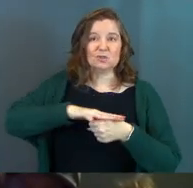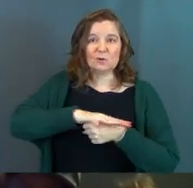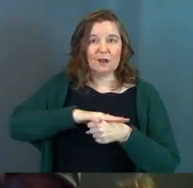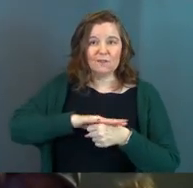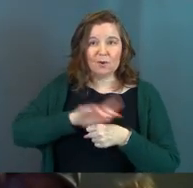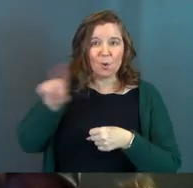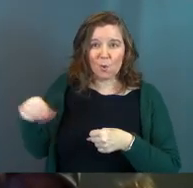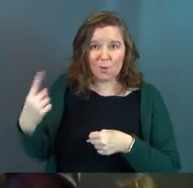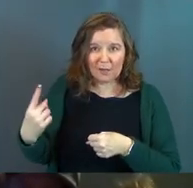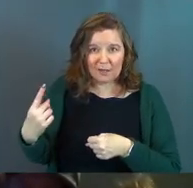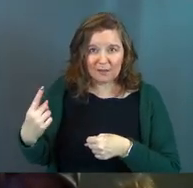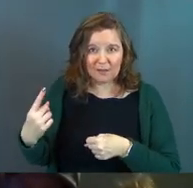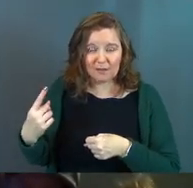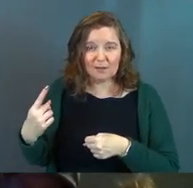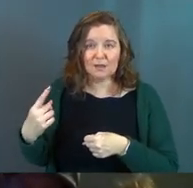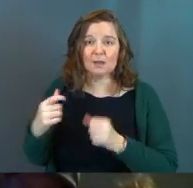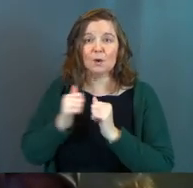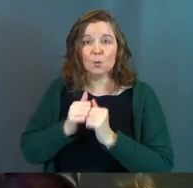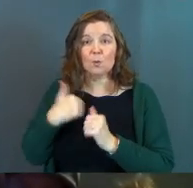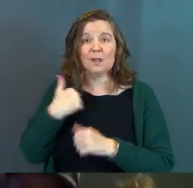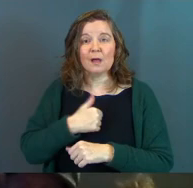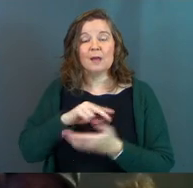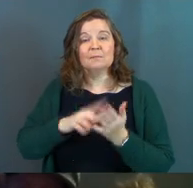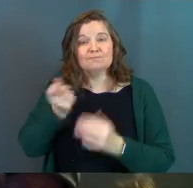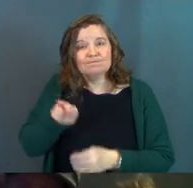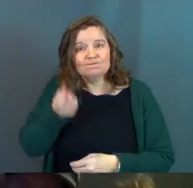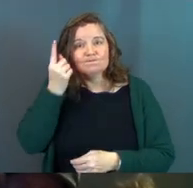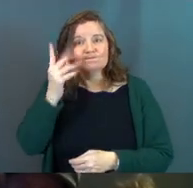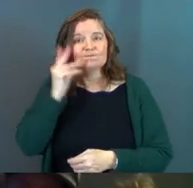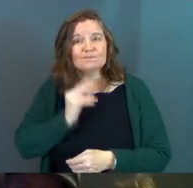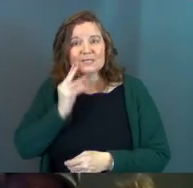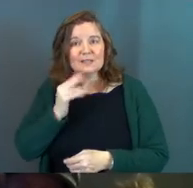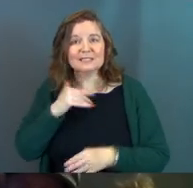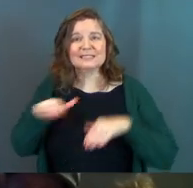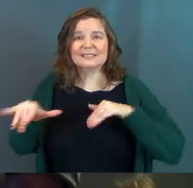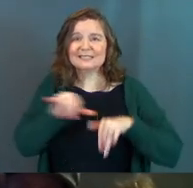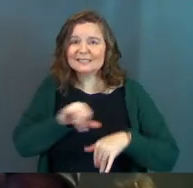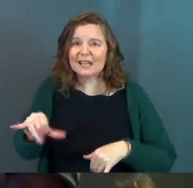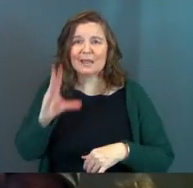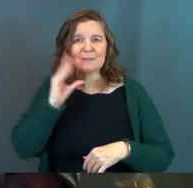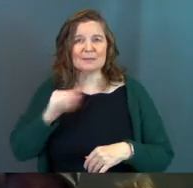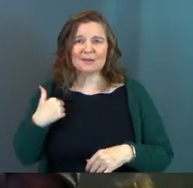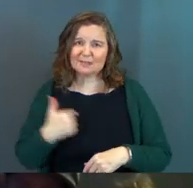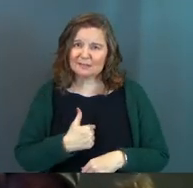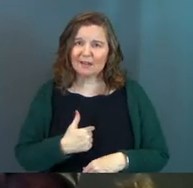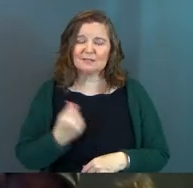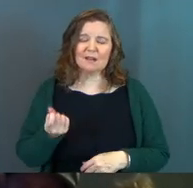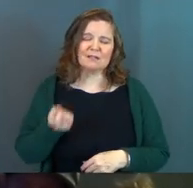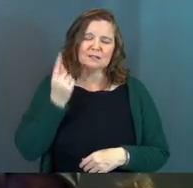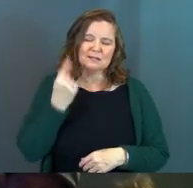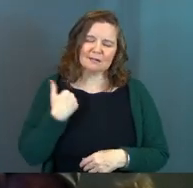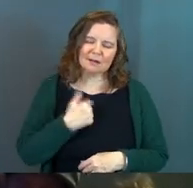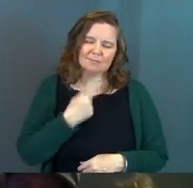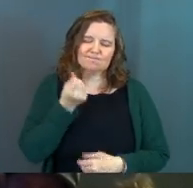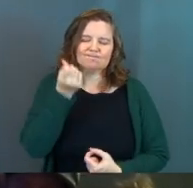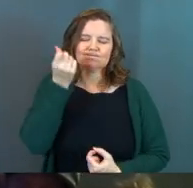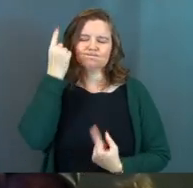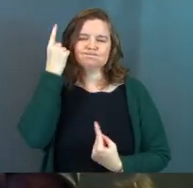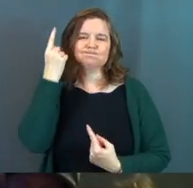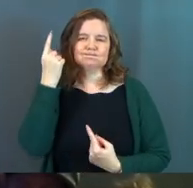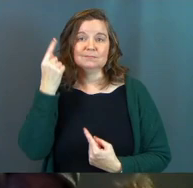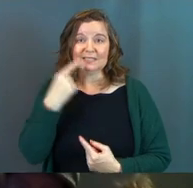proximity. With us. Walked in our shoes. Knows us. Gets it.